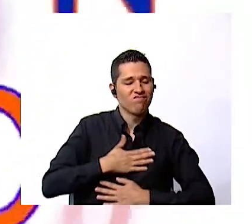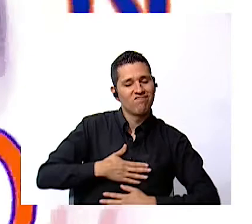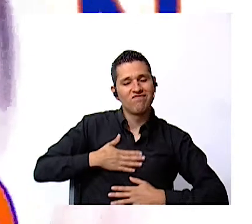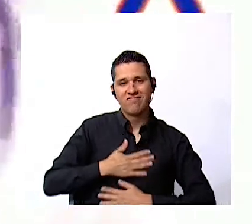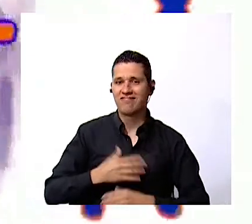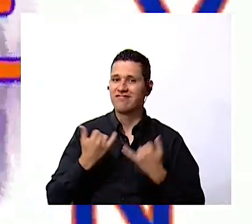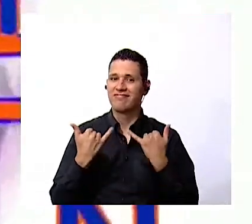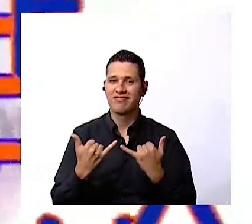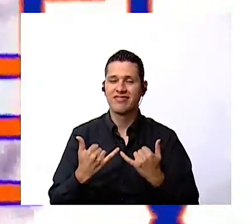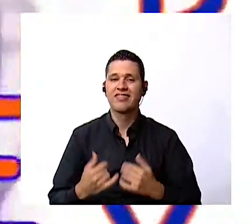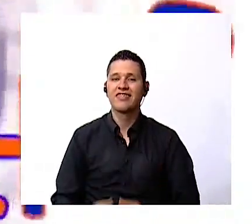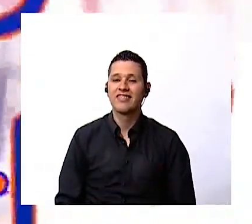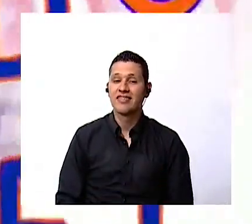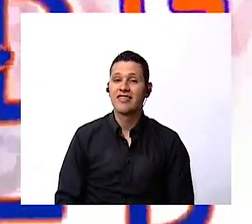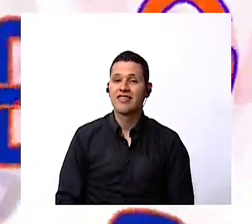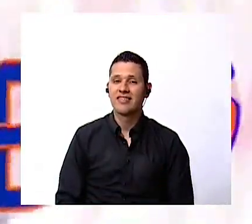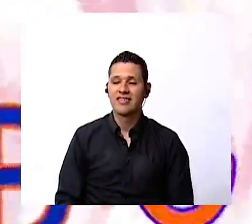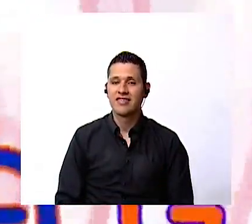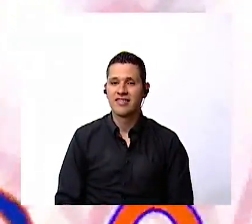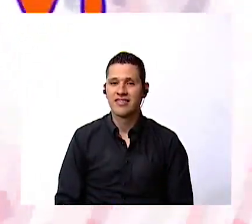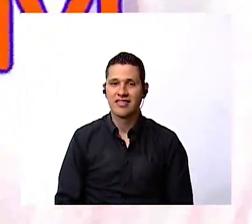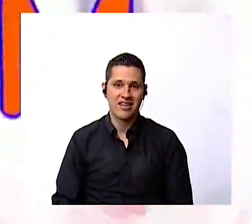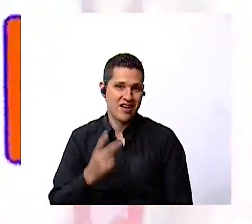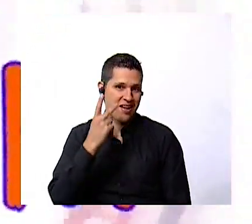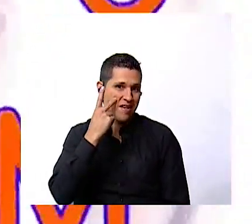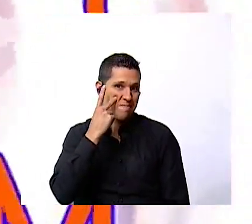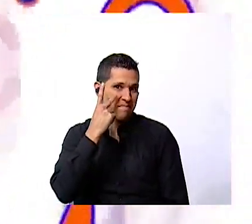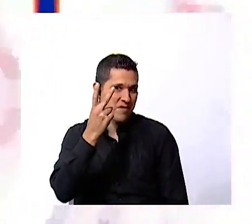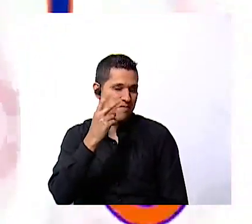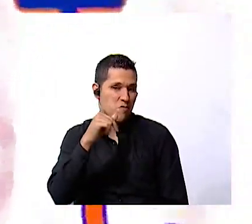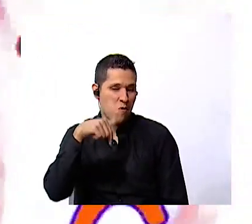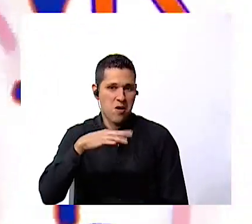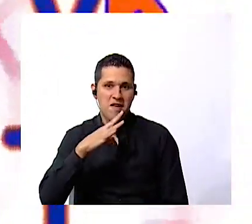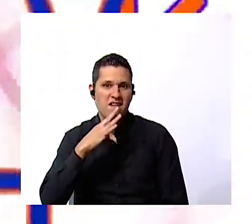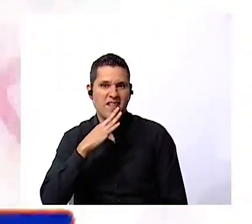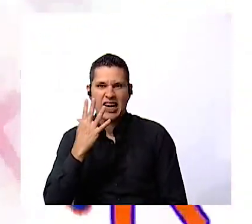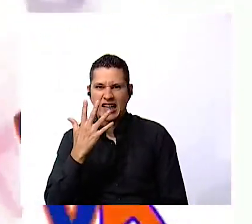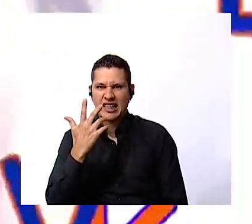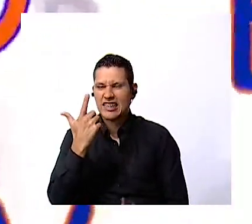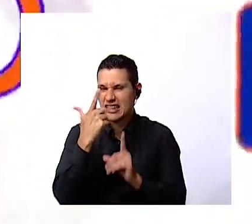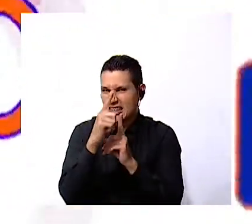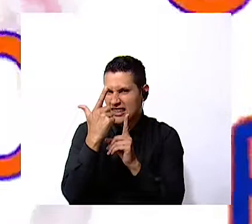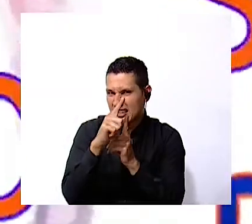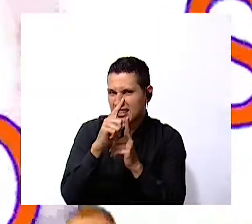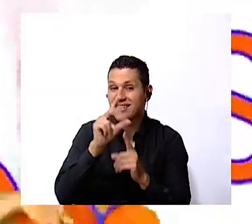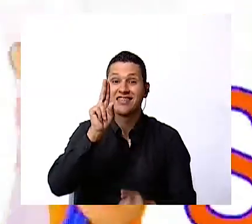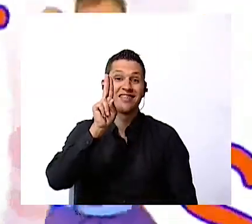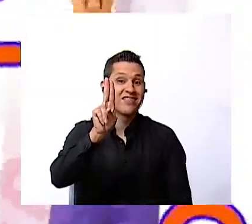let's learn about the letter u